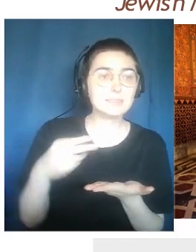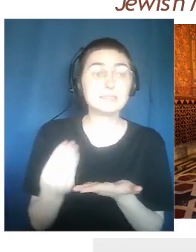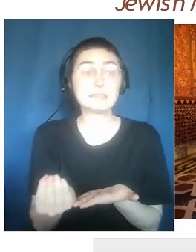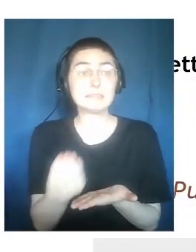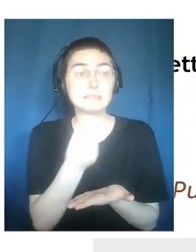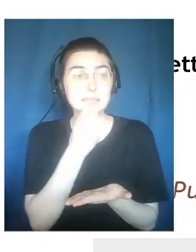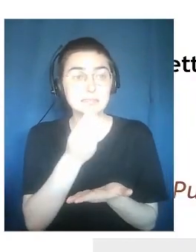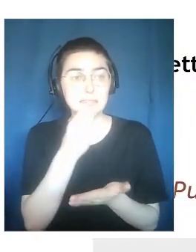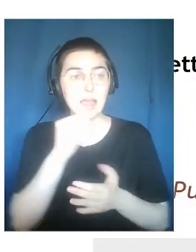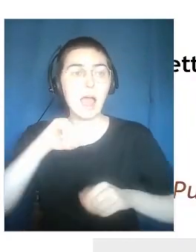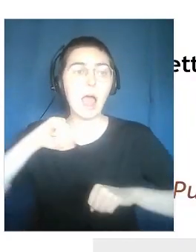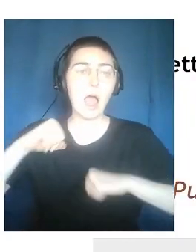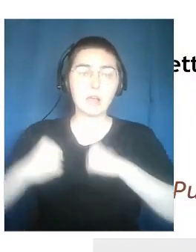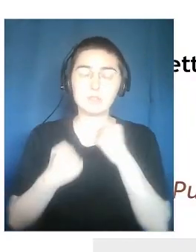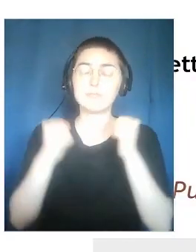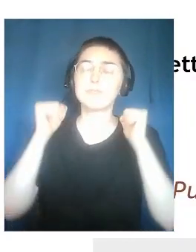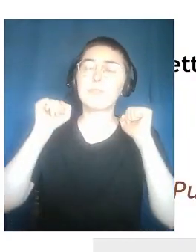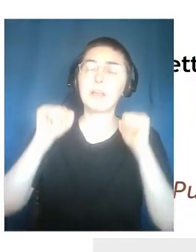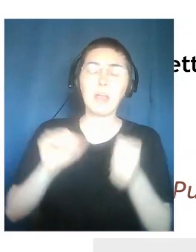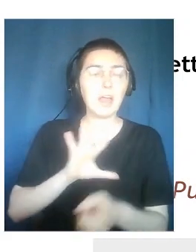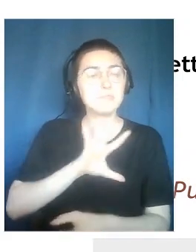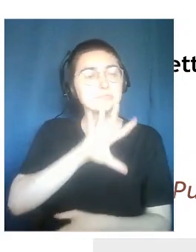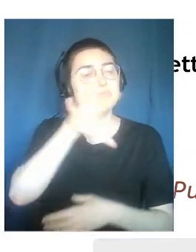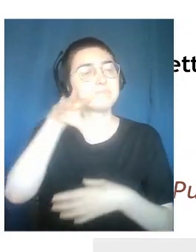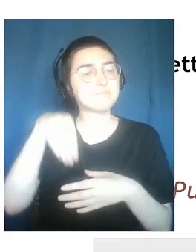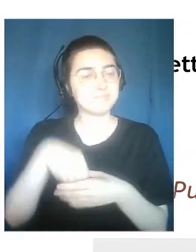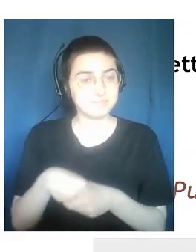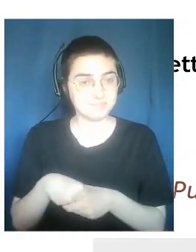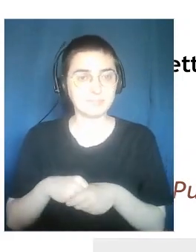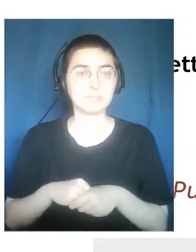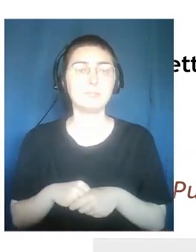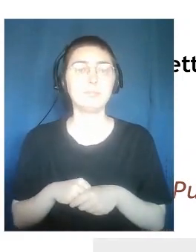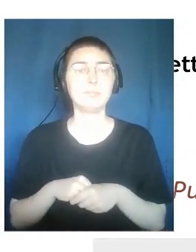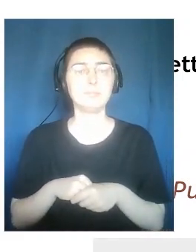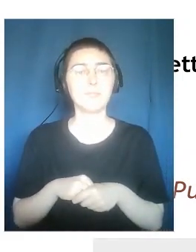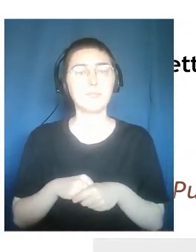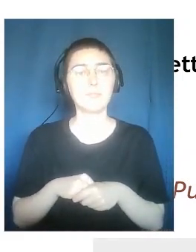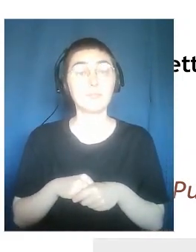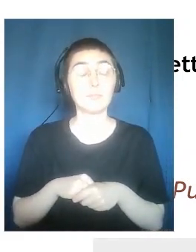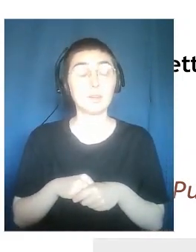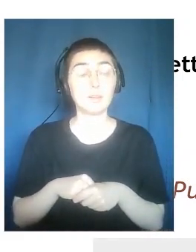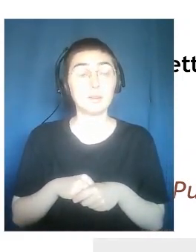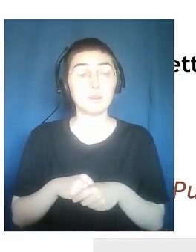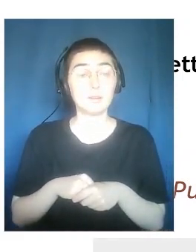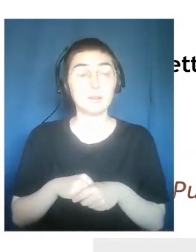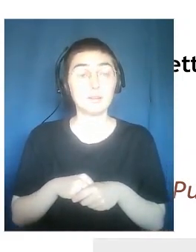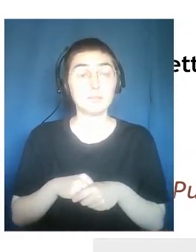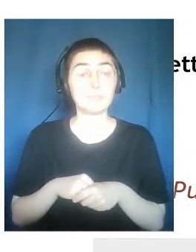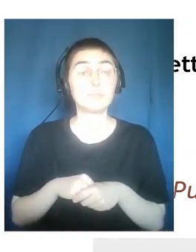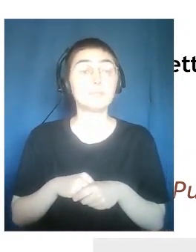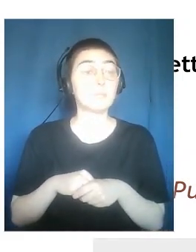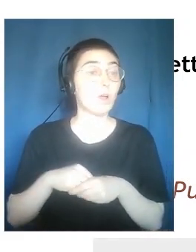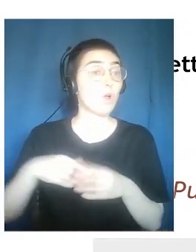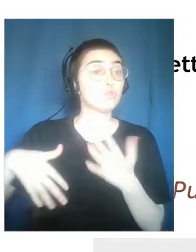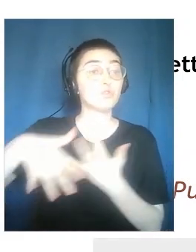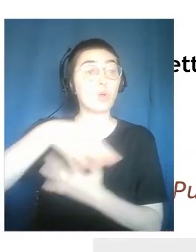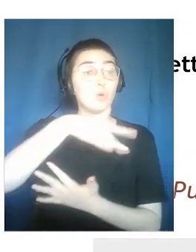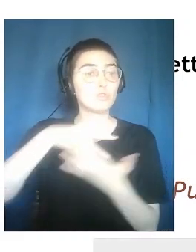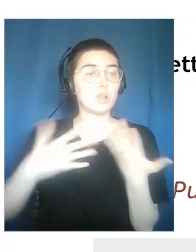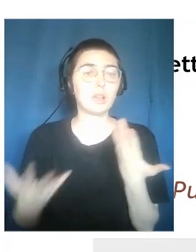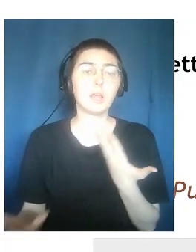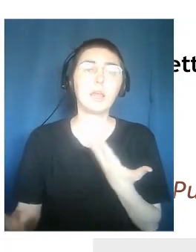by tasting some food. A dynamic screenplay for social